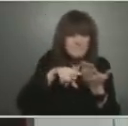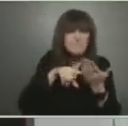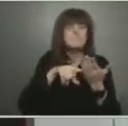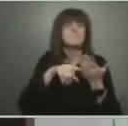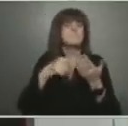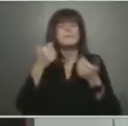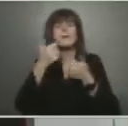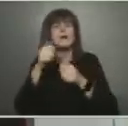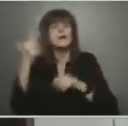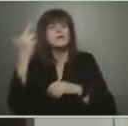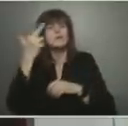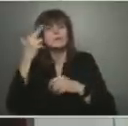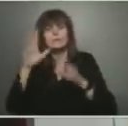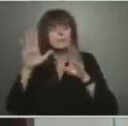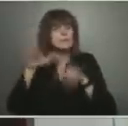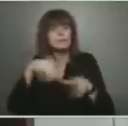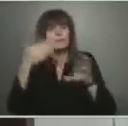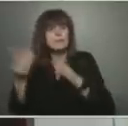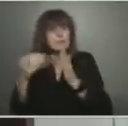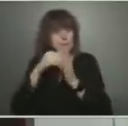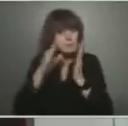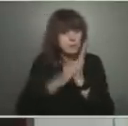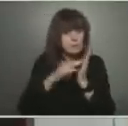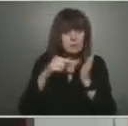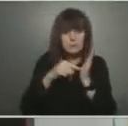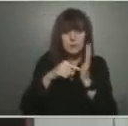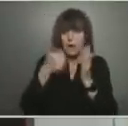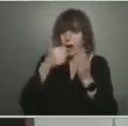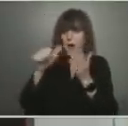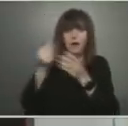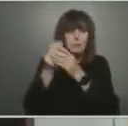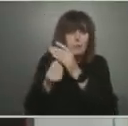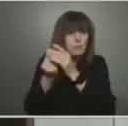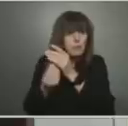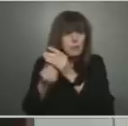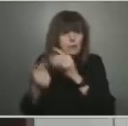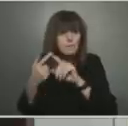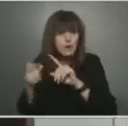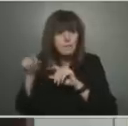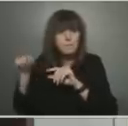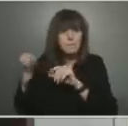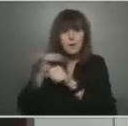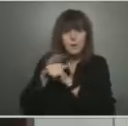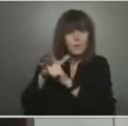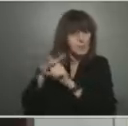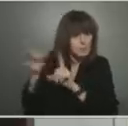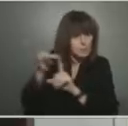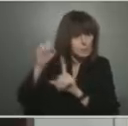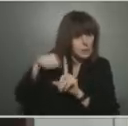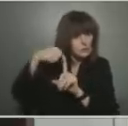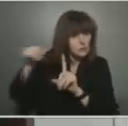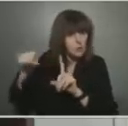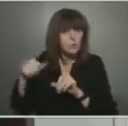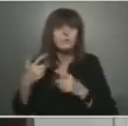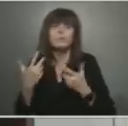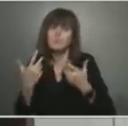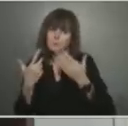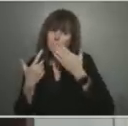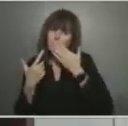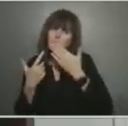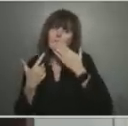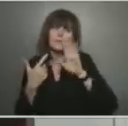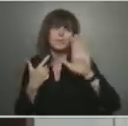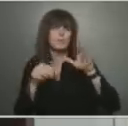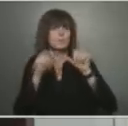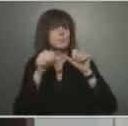we're missing deaths that could be associated with COVID-19. So, thank you for your ongoing questions regarding this. It's very important